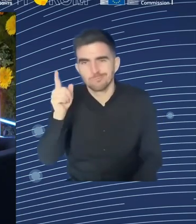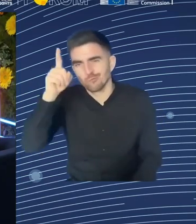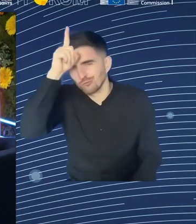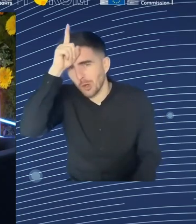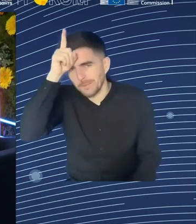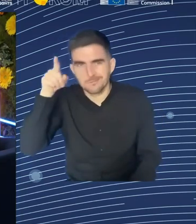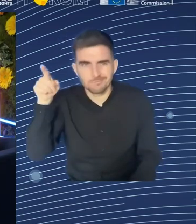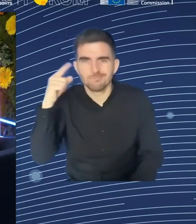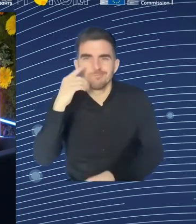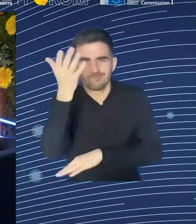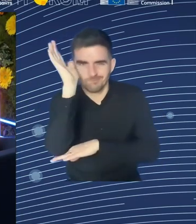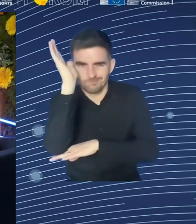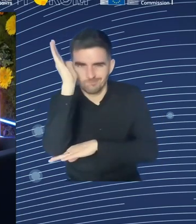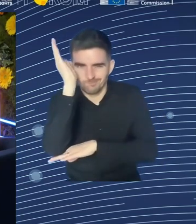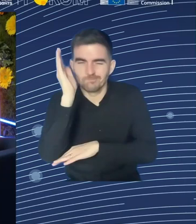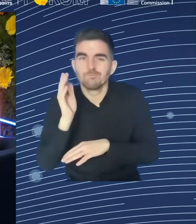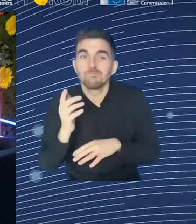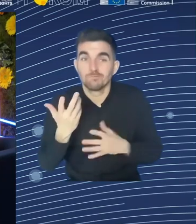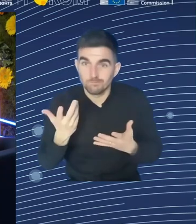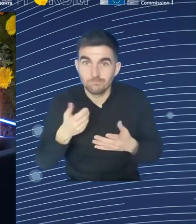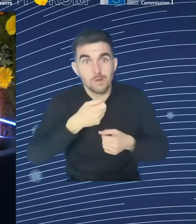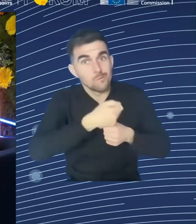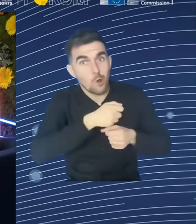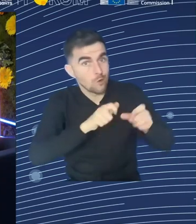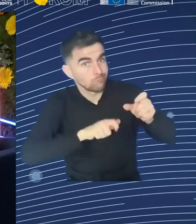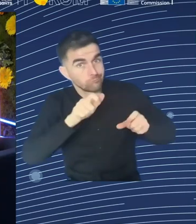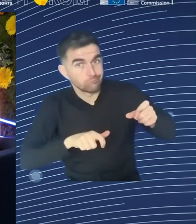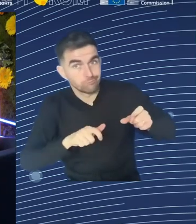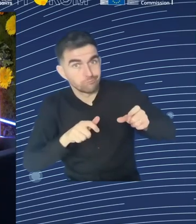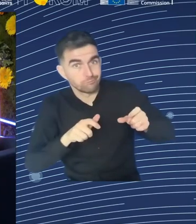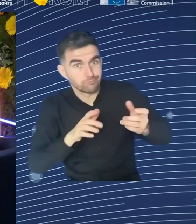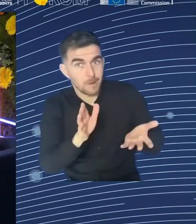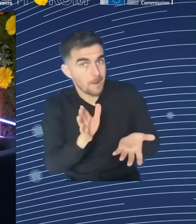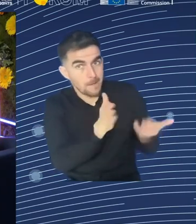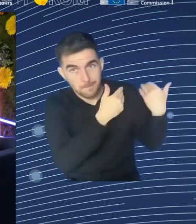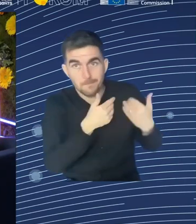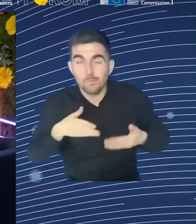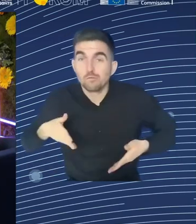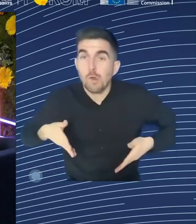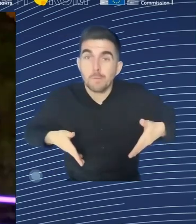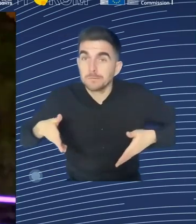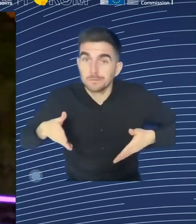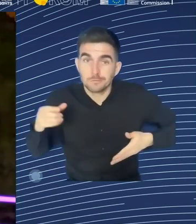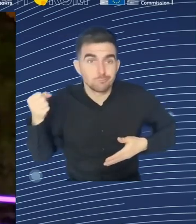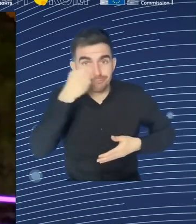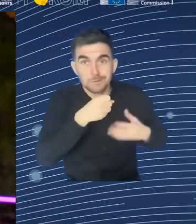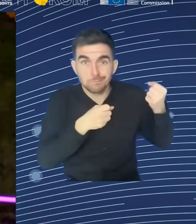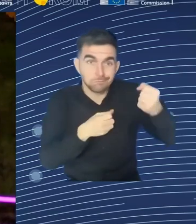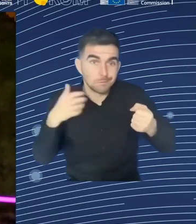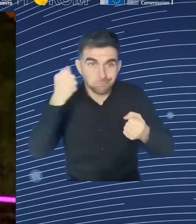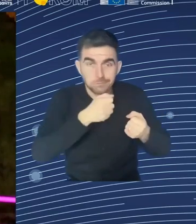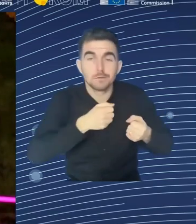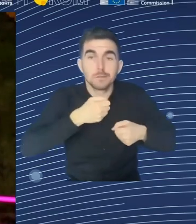you can create complementary jobs, while in other cases, you might lose some. So it's not